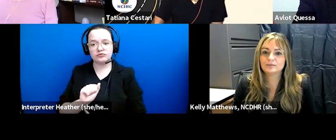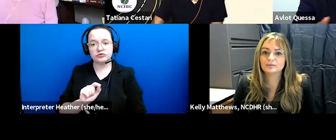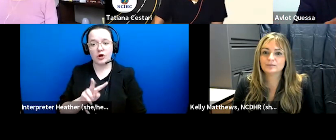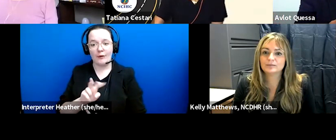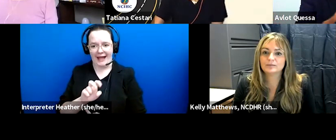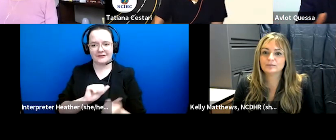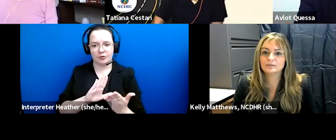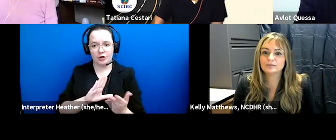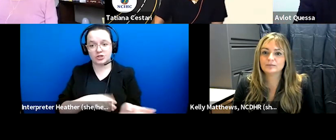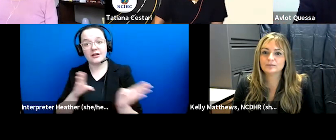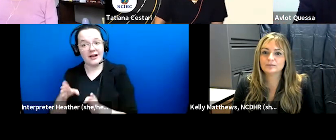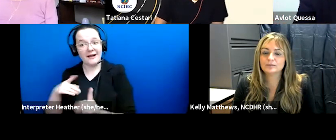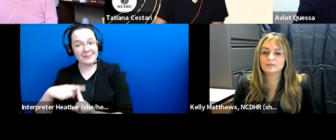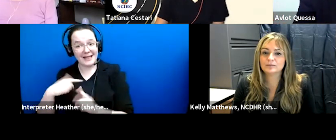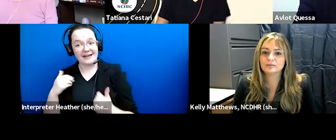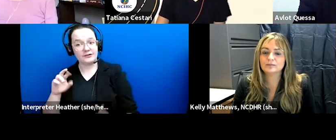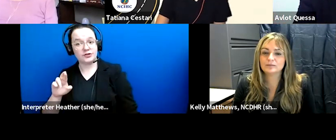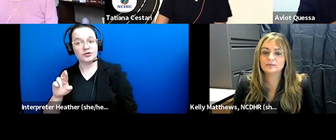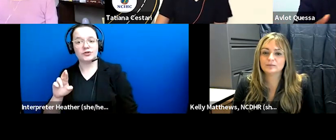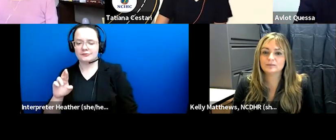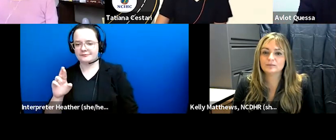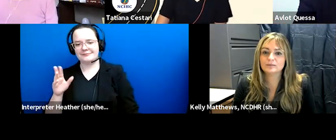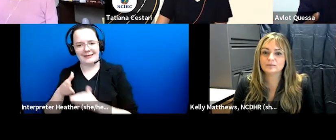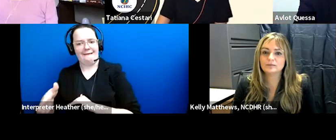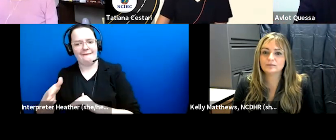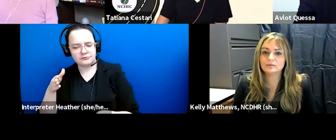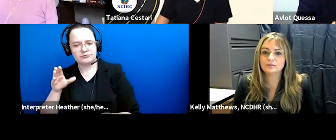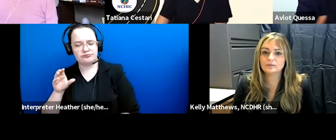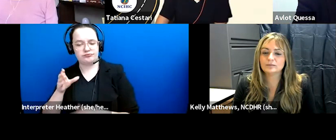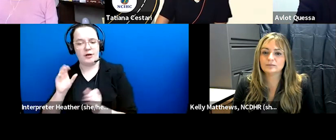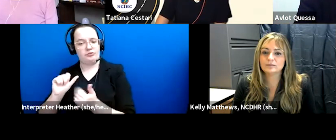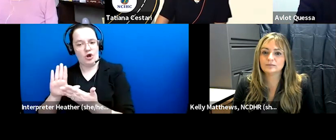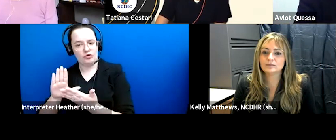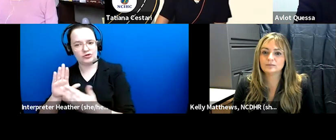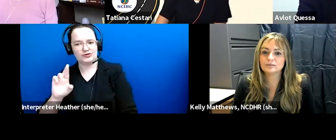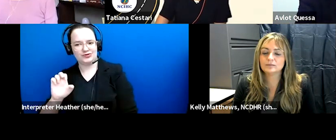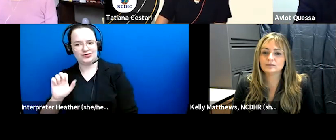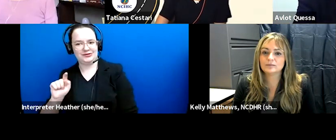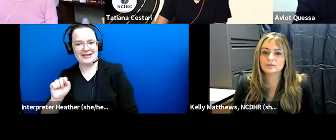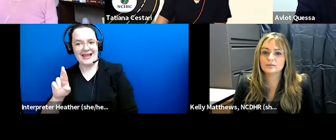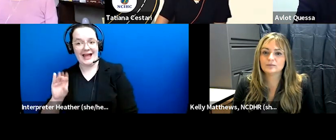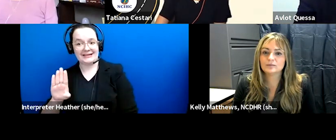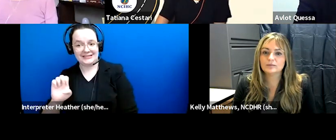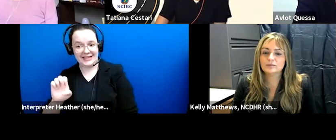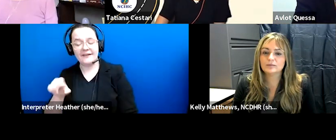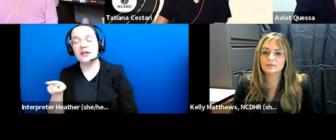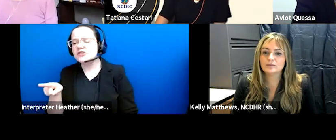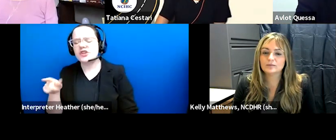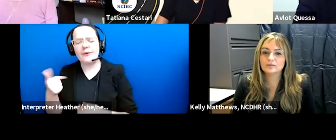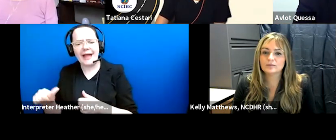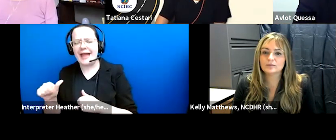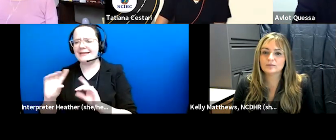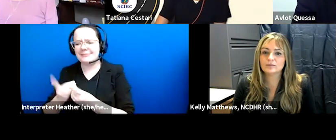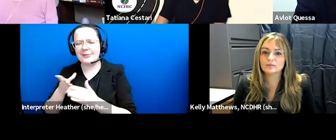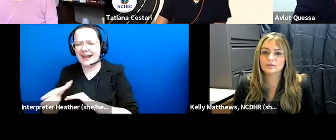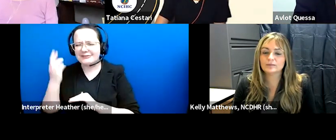at any department uh where there is a need to continue this conversation about language access about providing